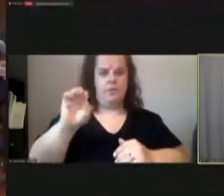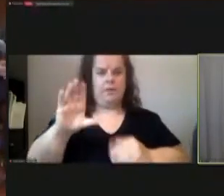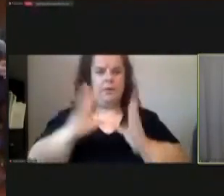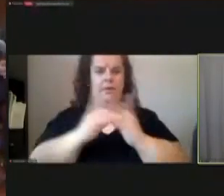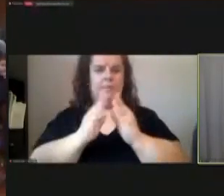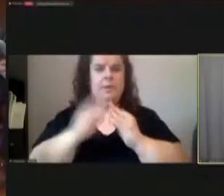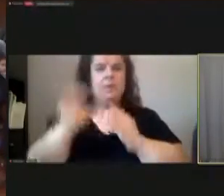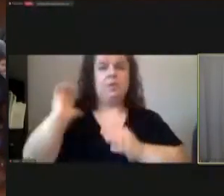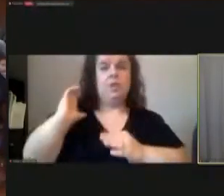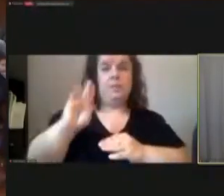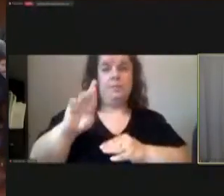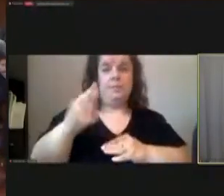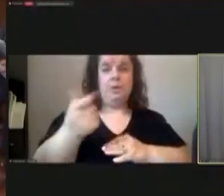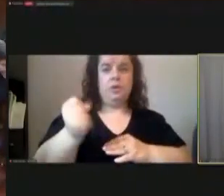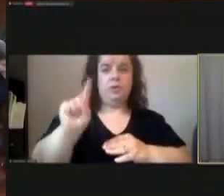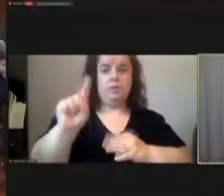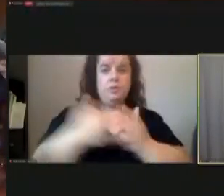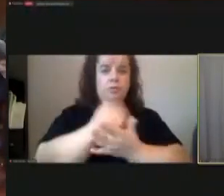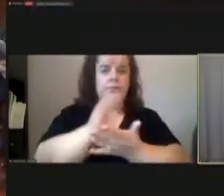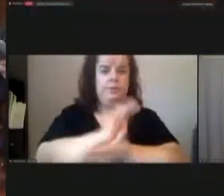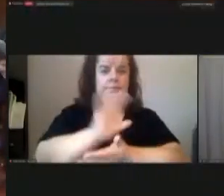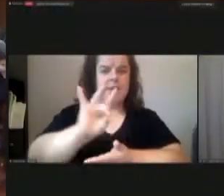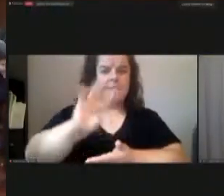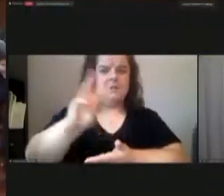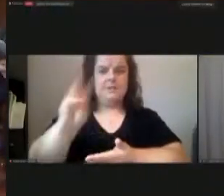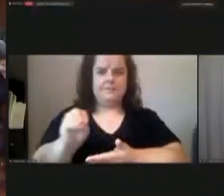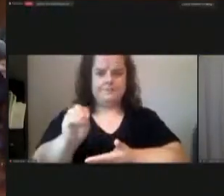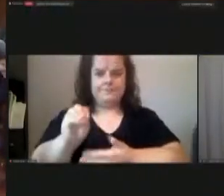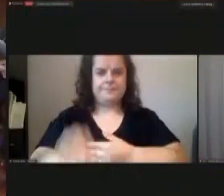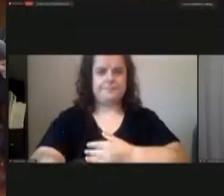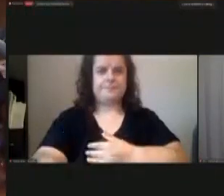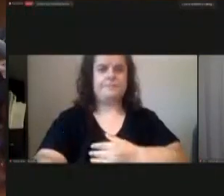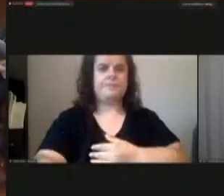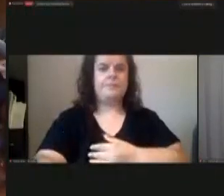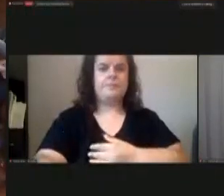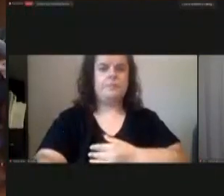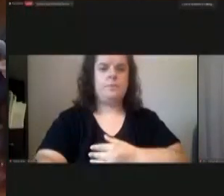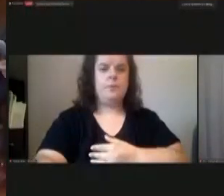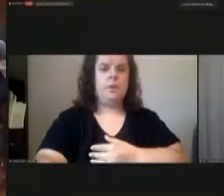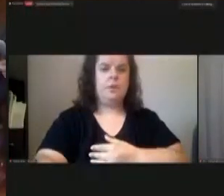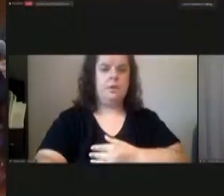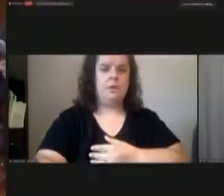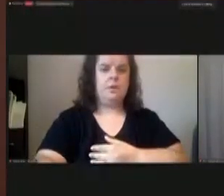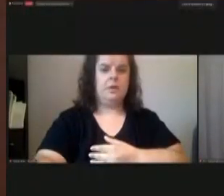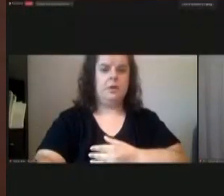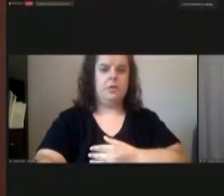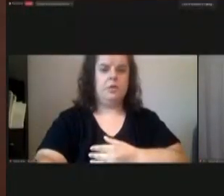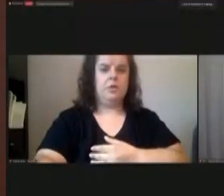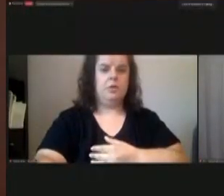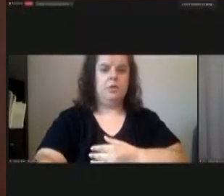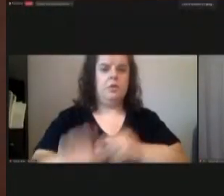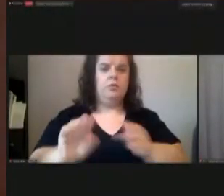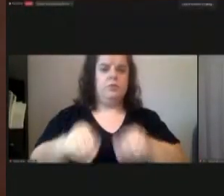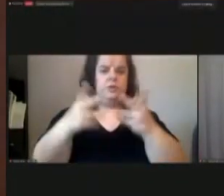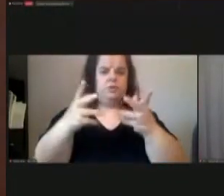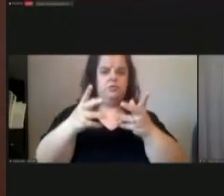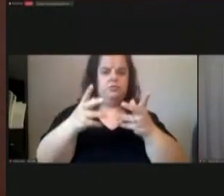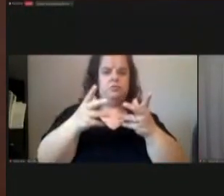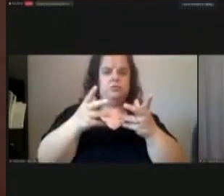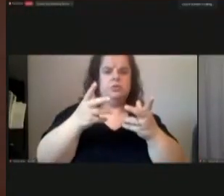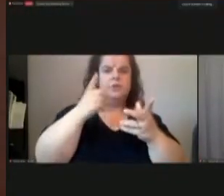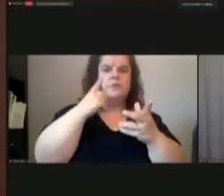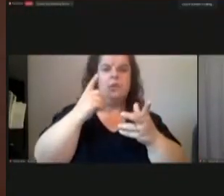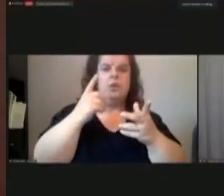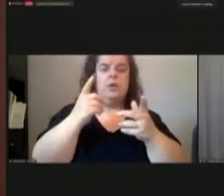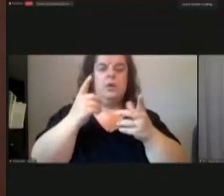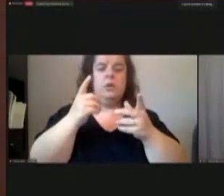burgess one new paper bill 860. bill 860 resolution instructing the director of parks and recreation in the department